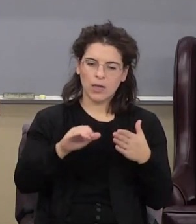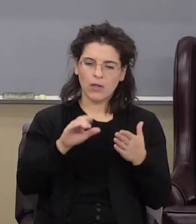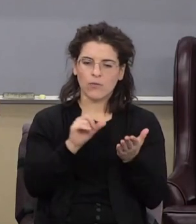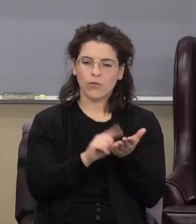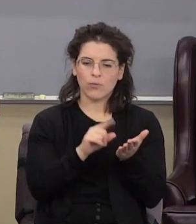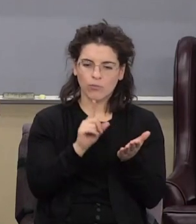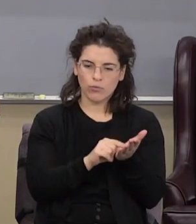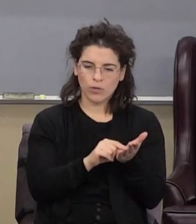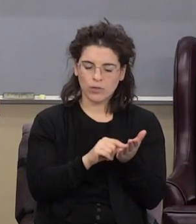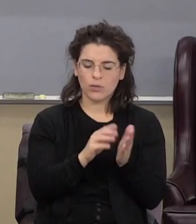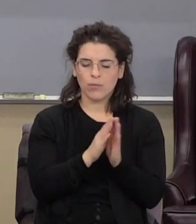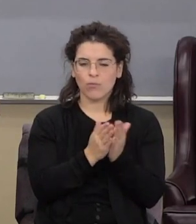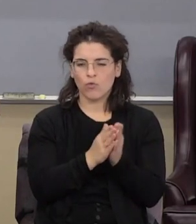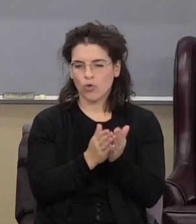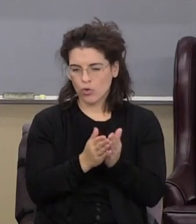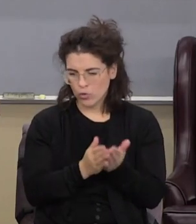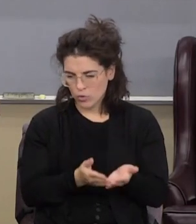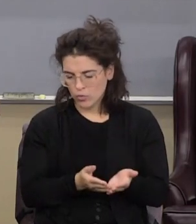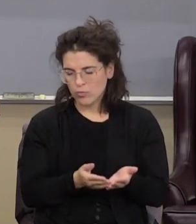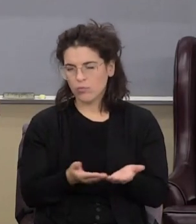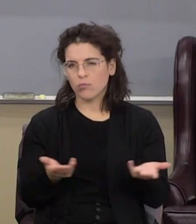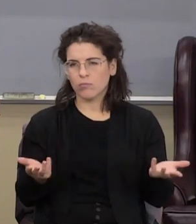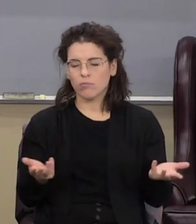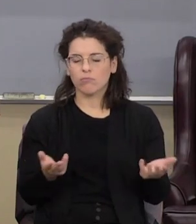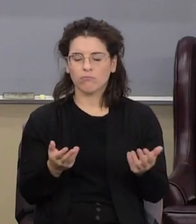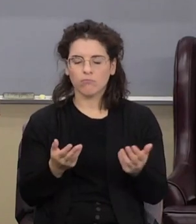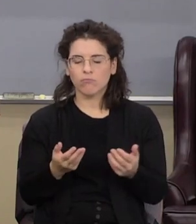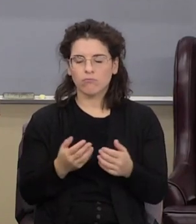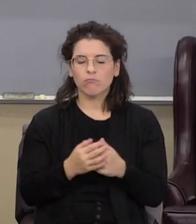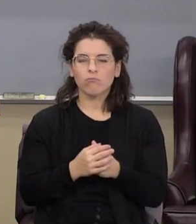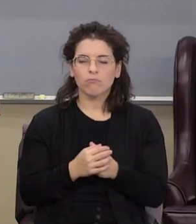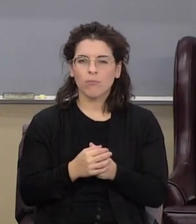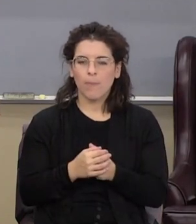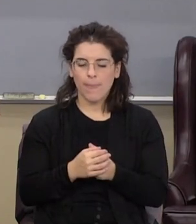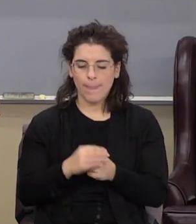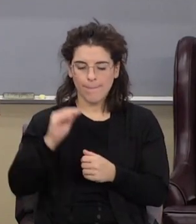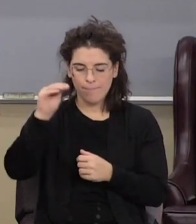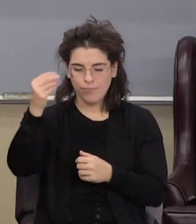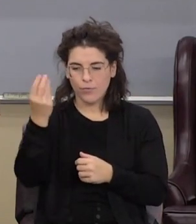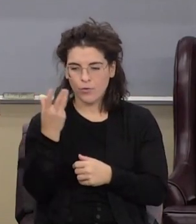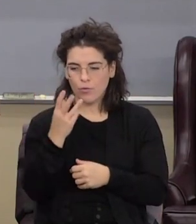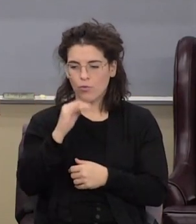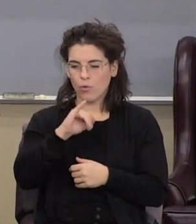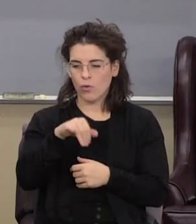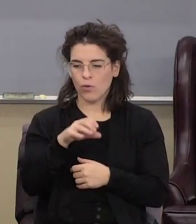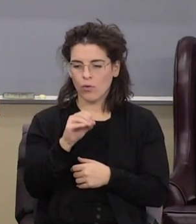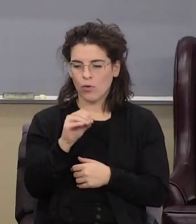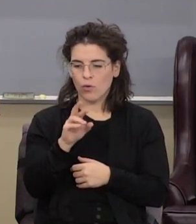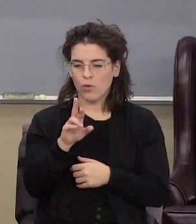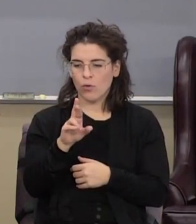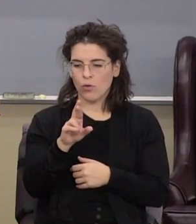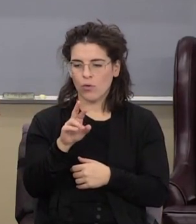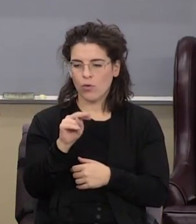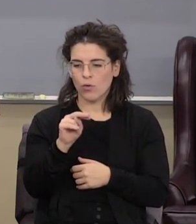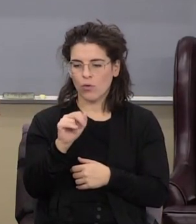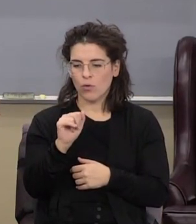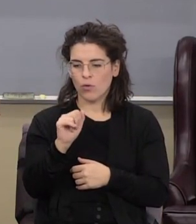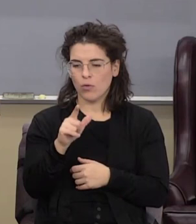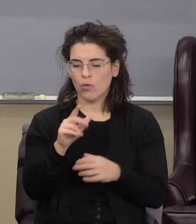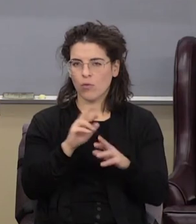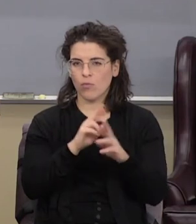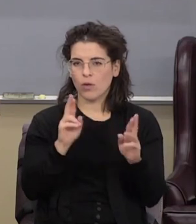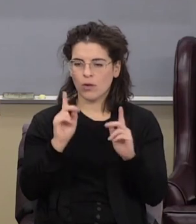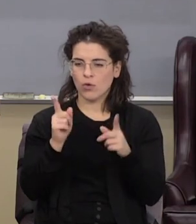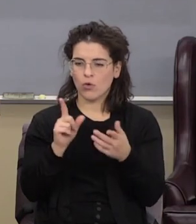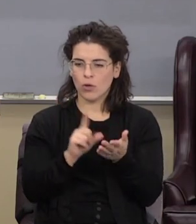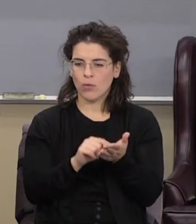reprints, booklets and so forth that's there. The Grace Journal, I've got a Grace Journal that I've got ready to